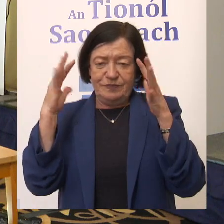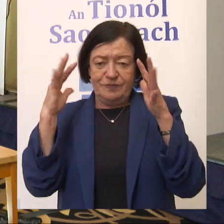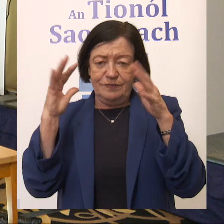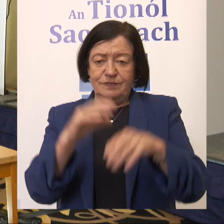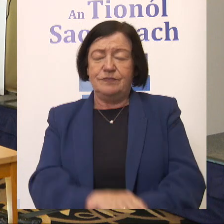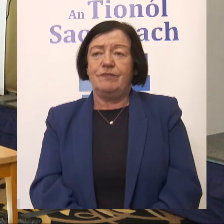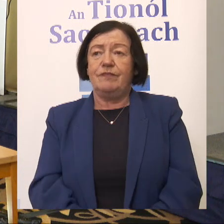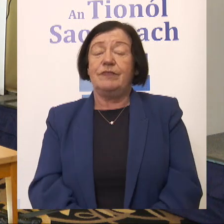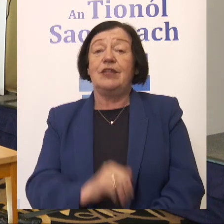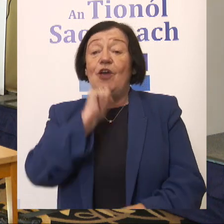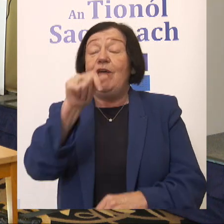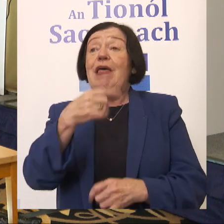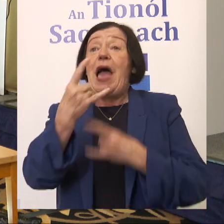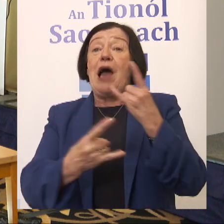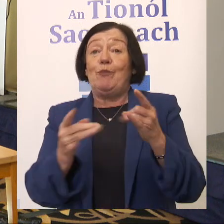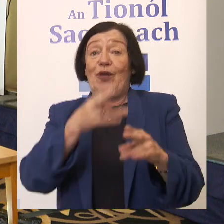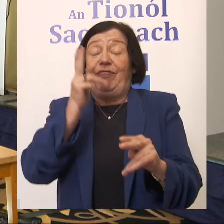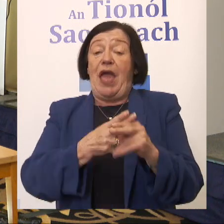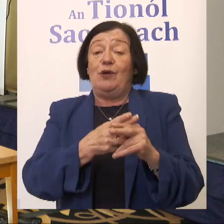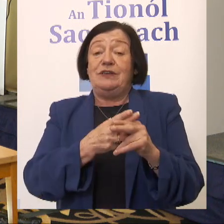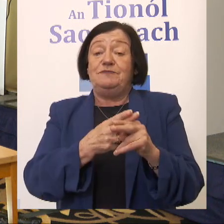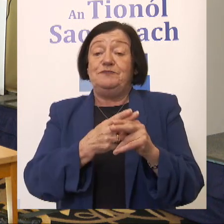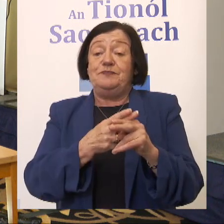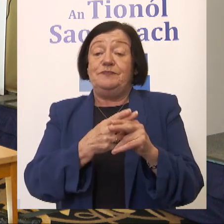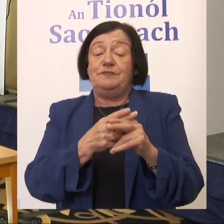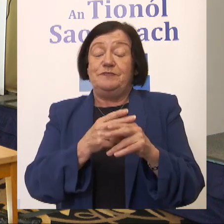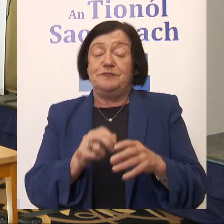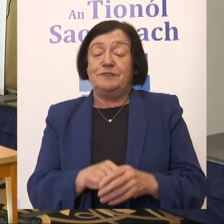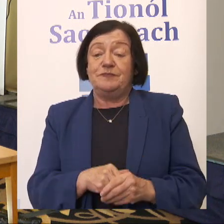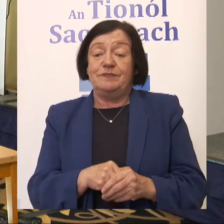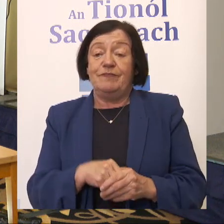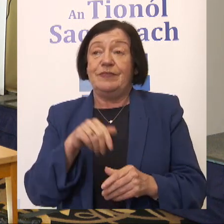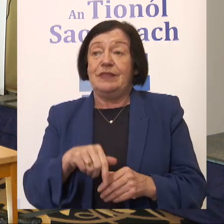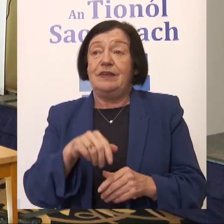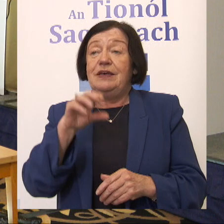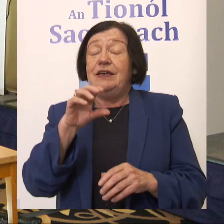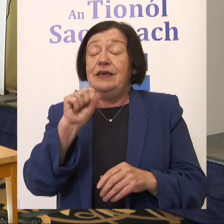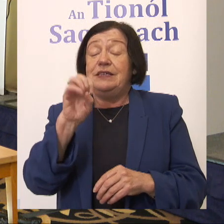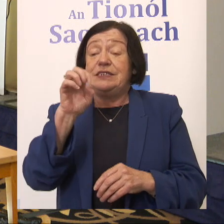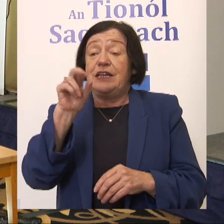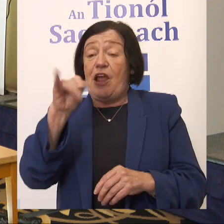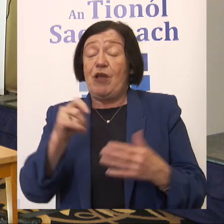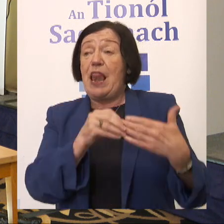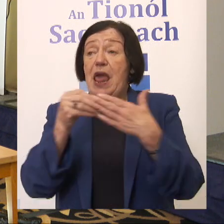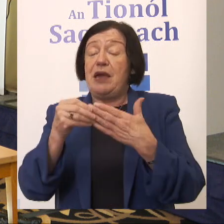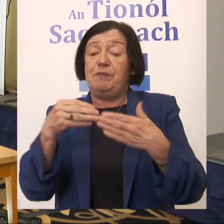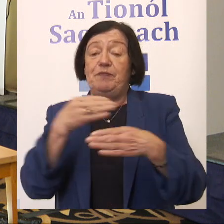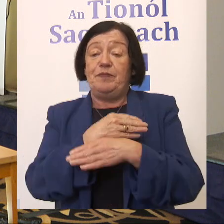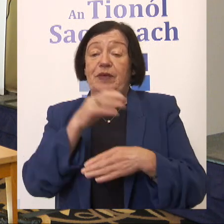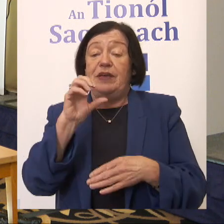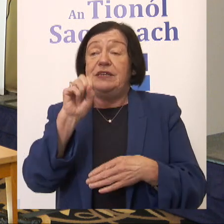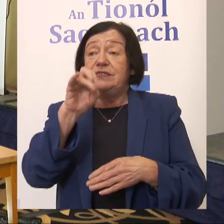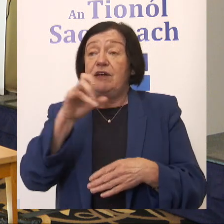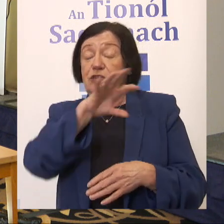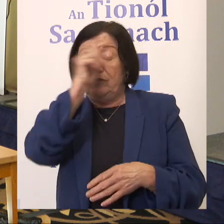So none of this would happen without the secretariat led by our secretary